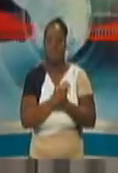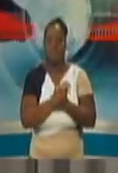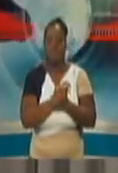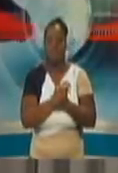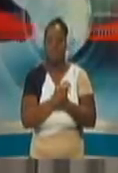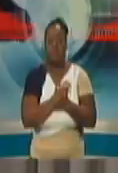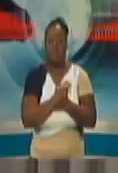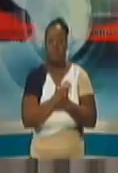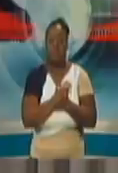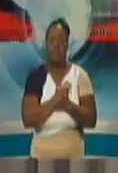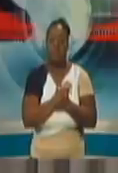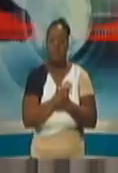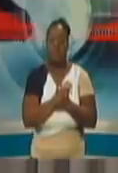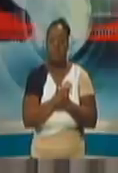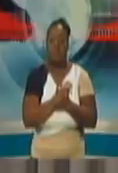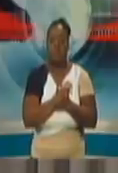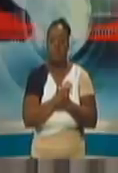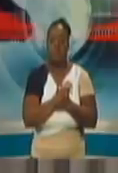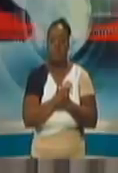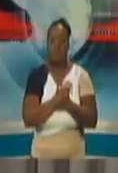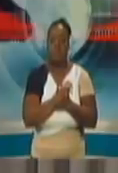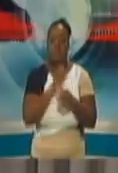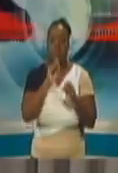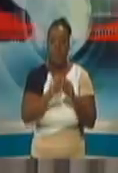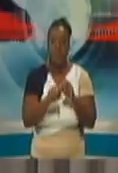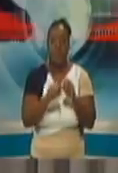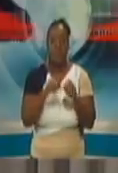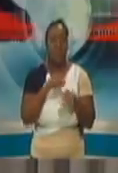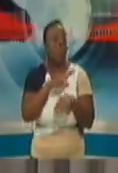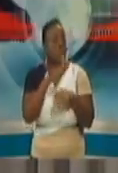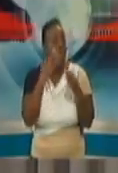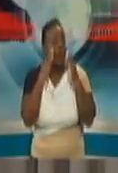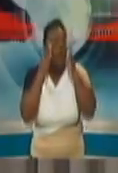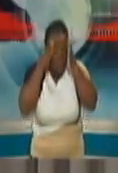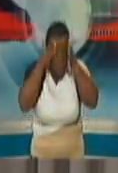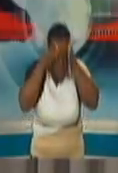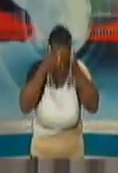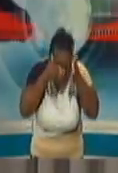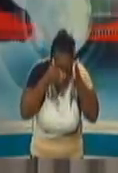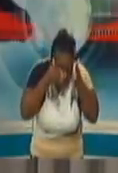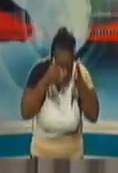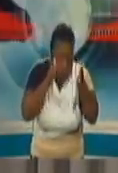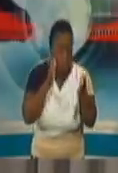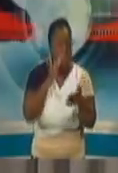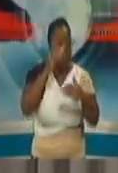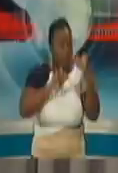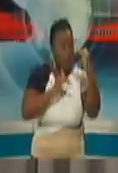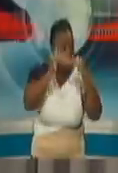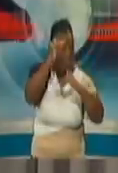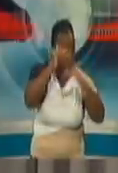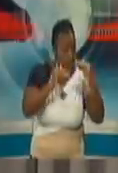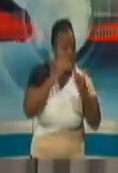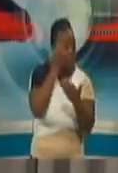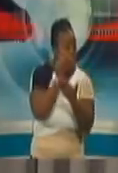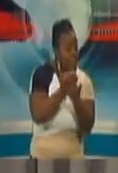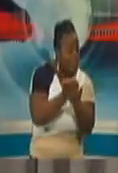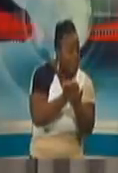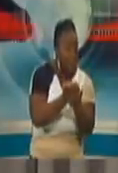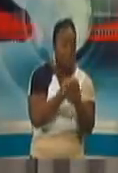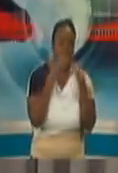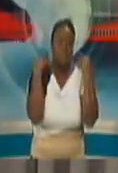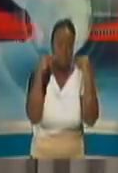expansion of the manufacturing sector is one we are looking at. We have significant markets in the region. We have been looking